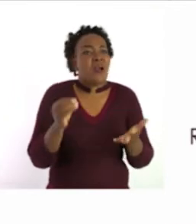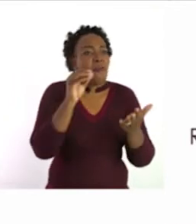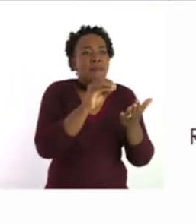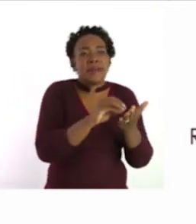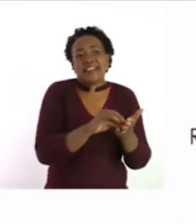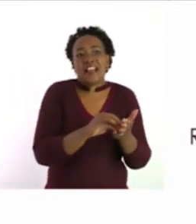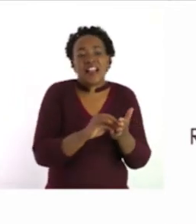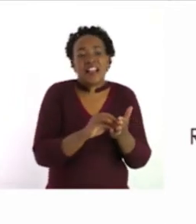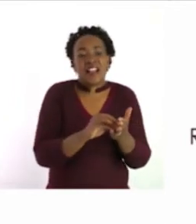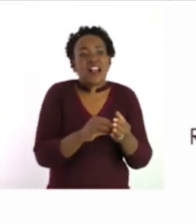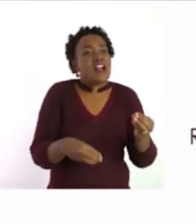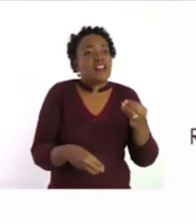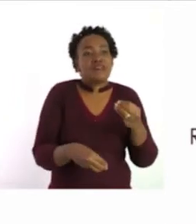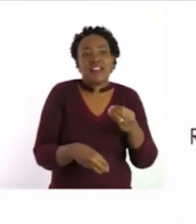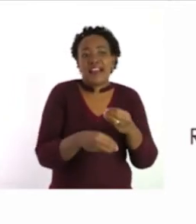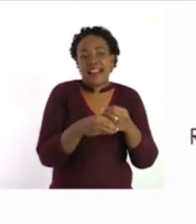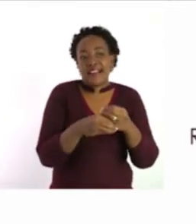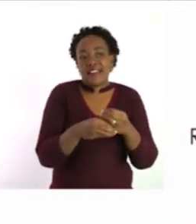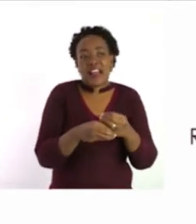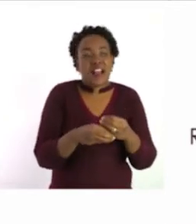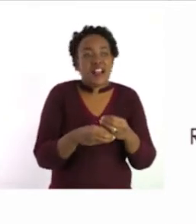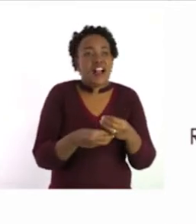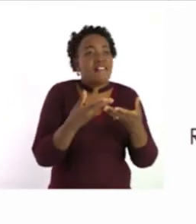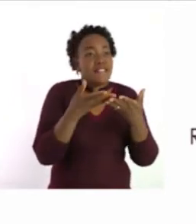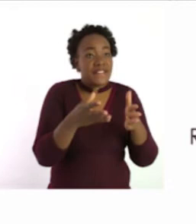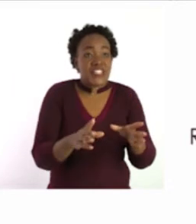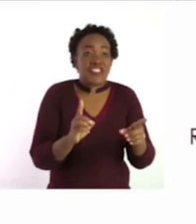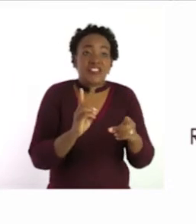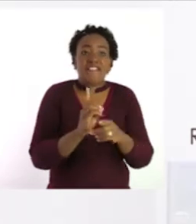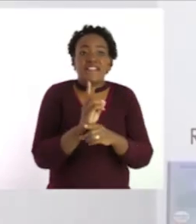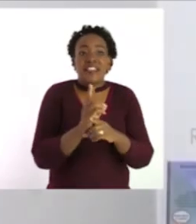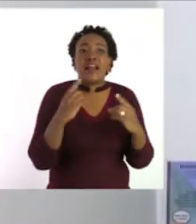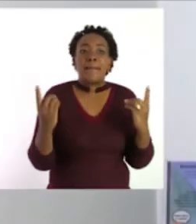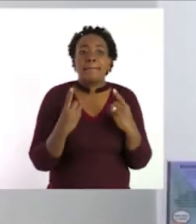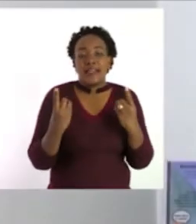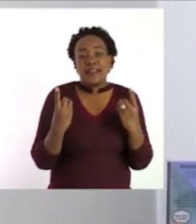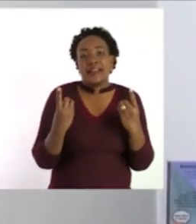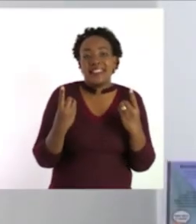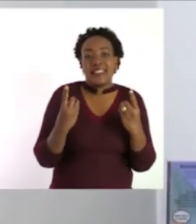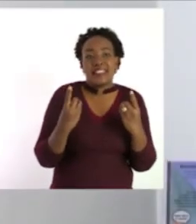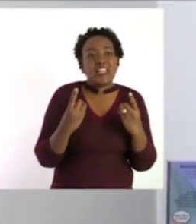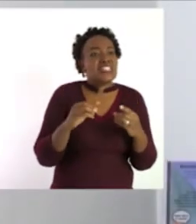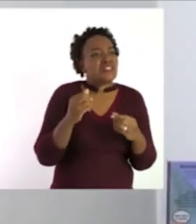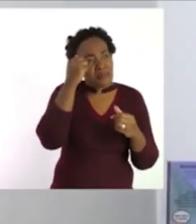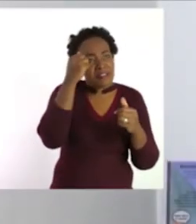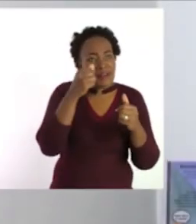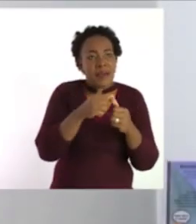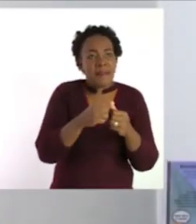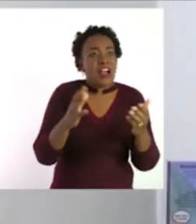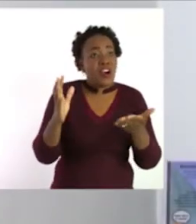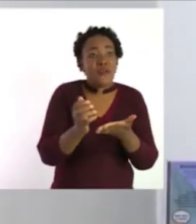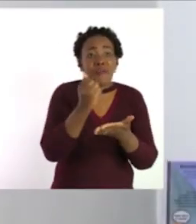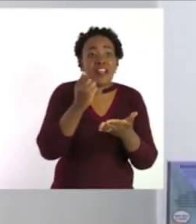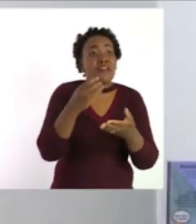Meilin have after the first game? We said a win is